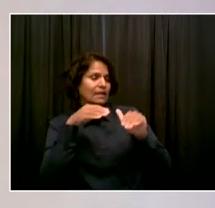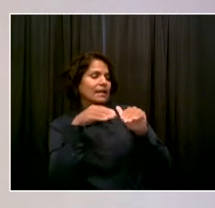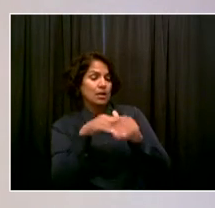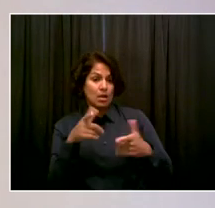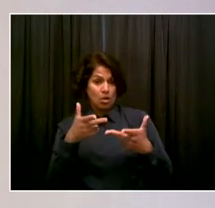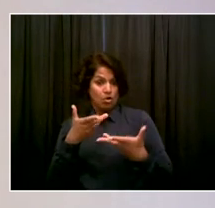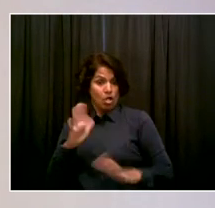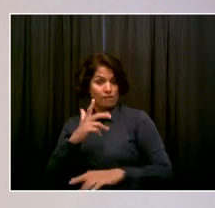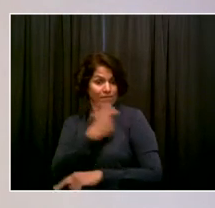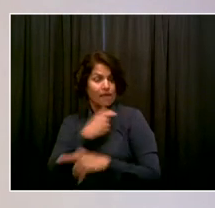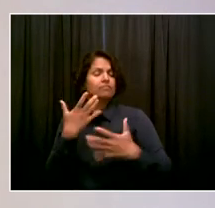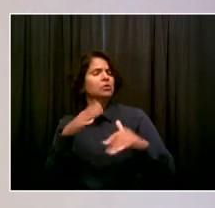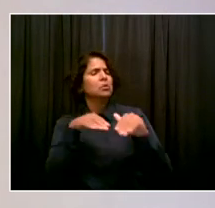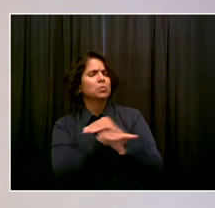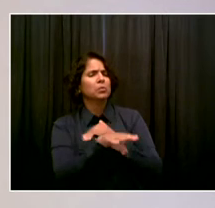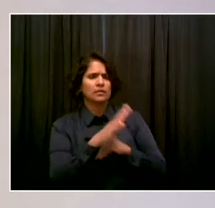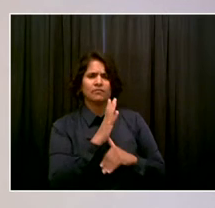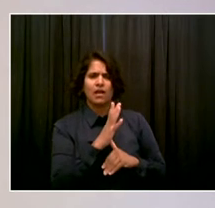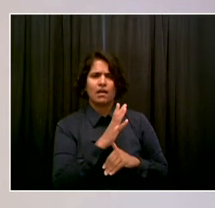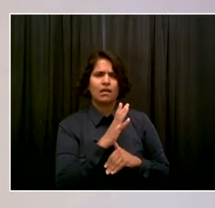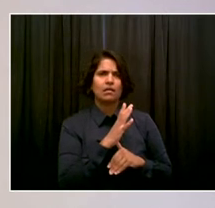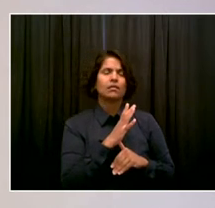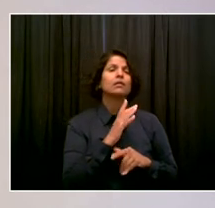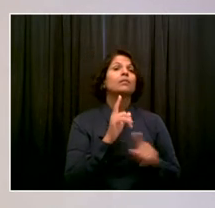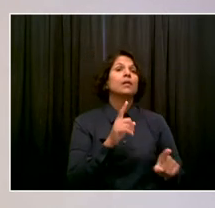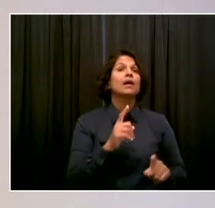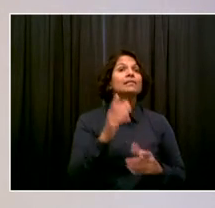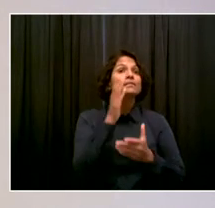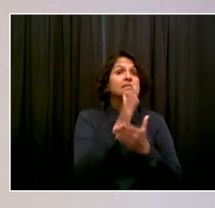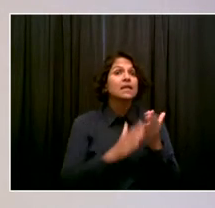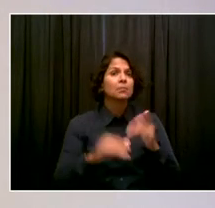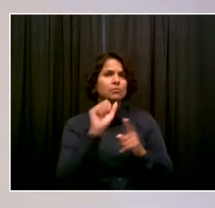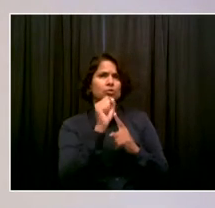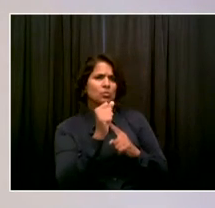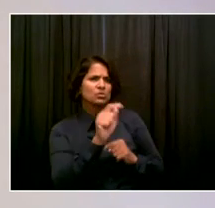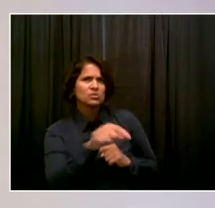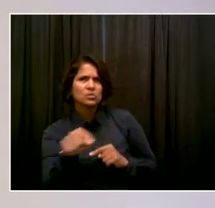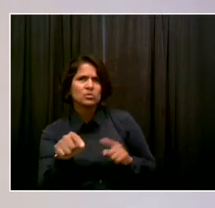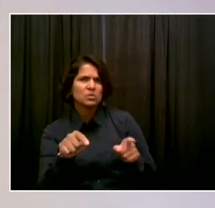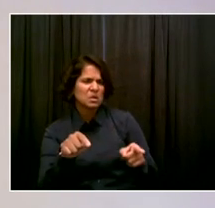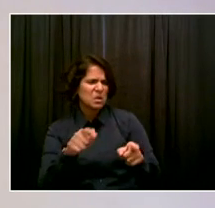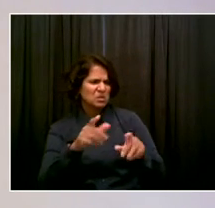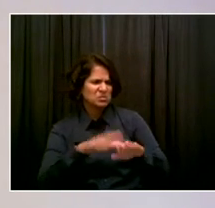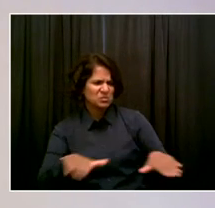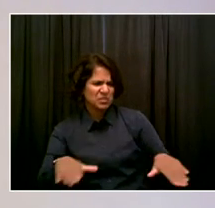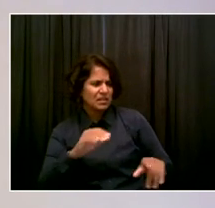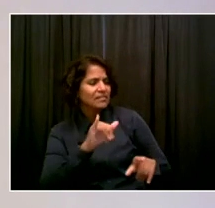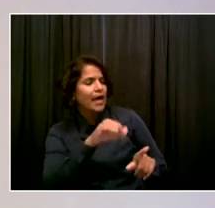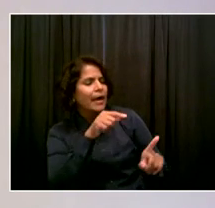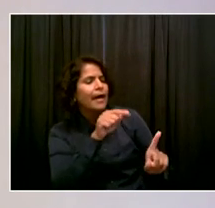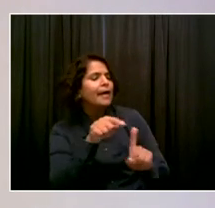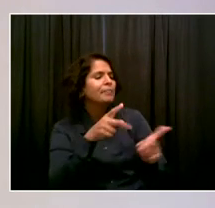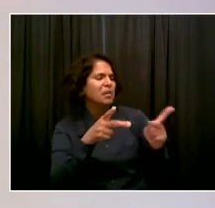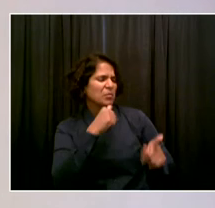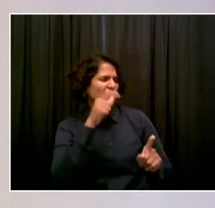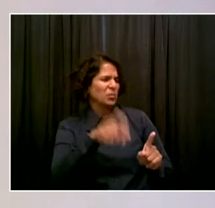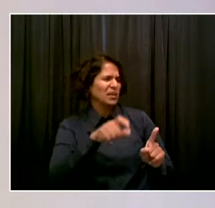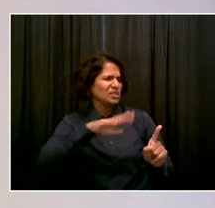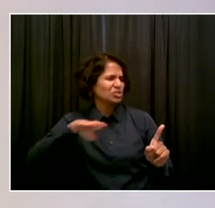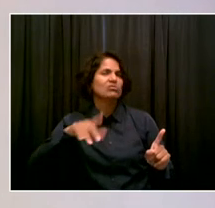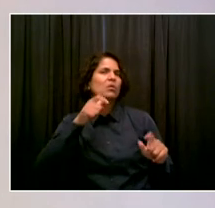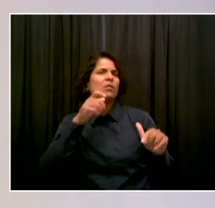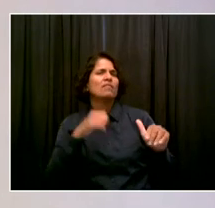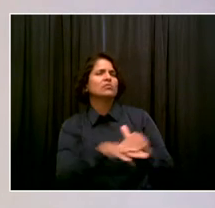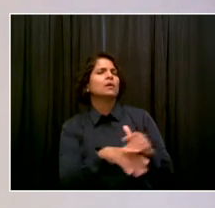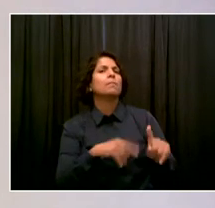there won't be children involved. For those that may involve children, this is something that we have to take into